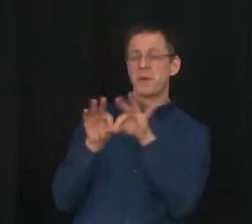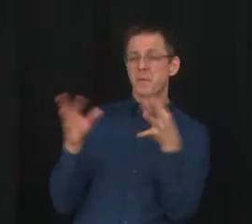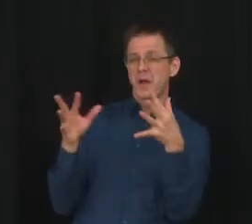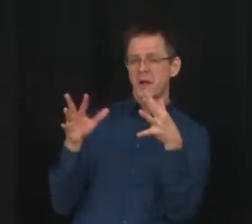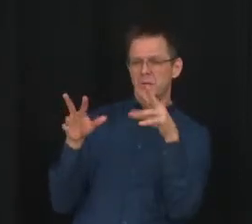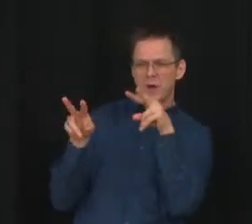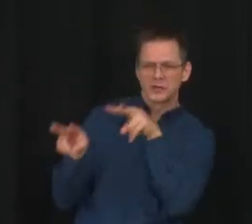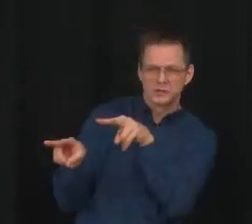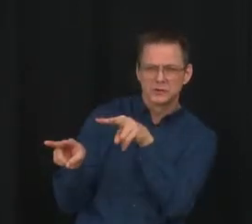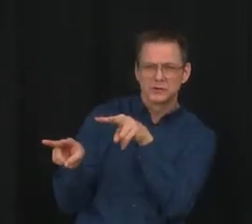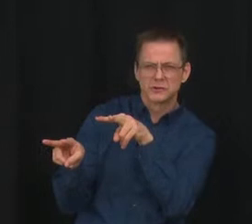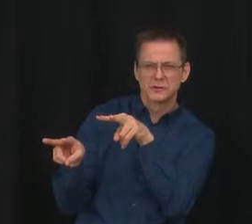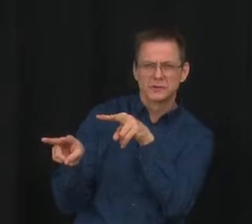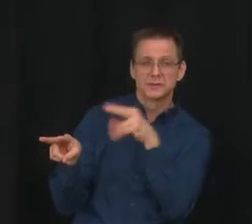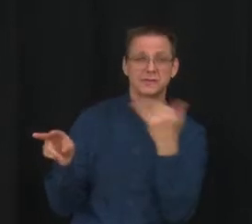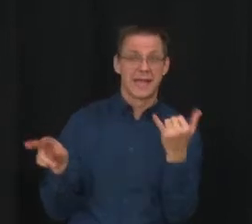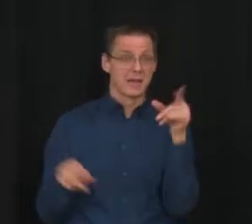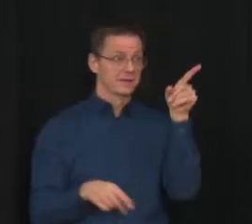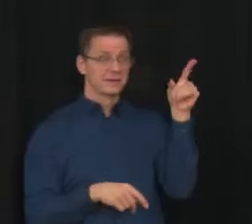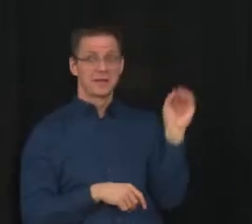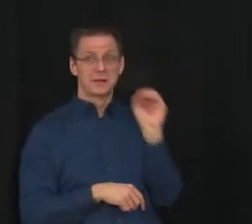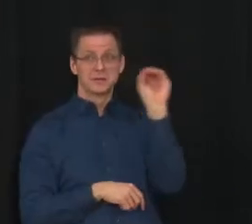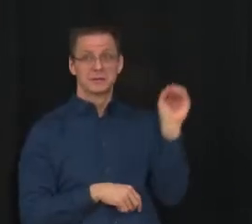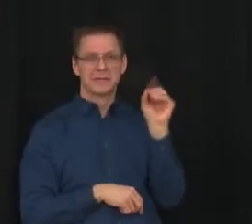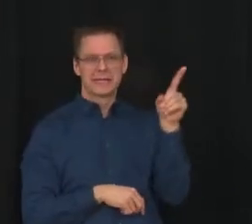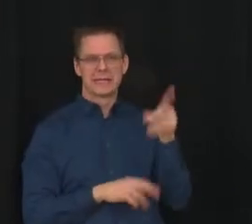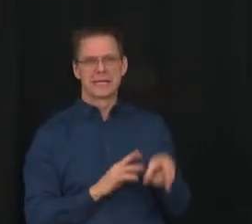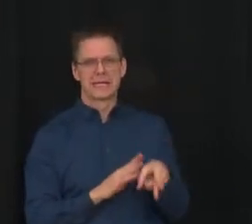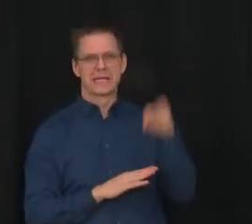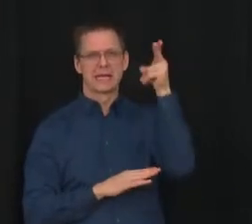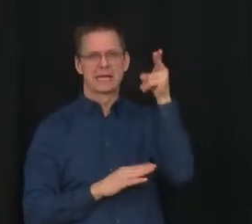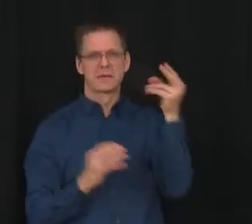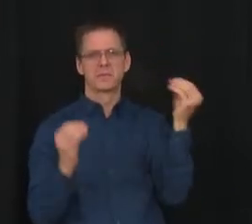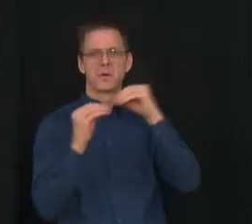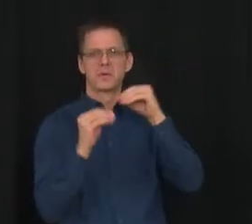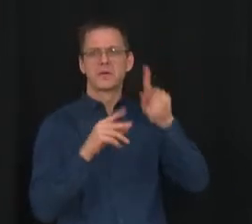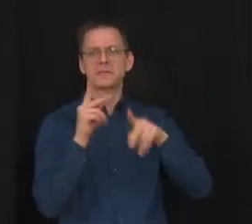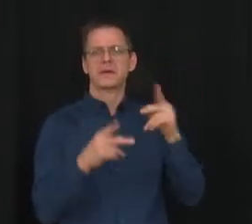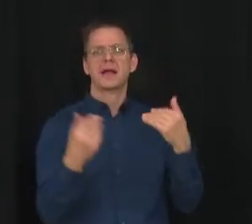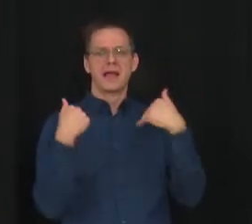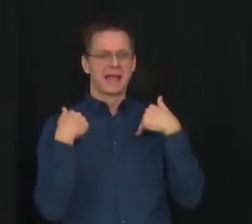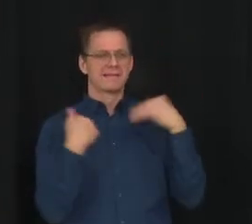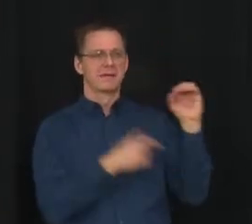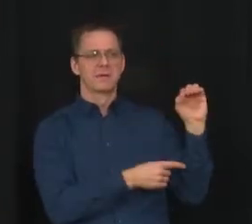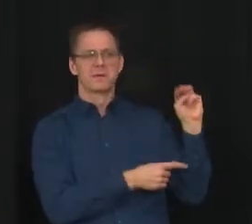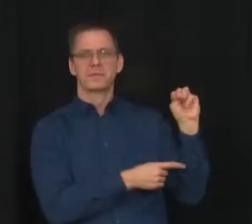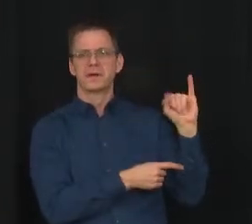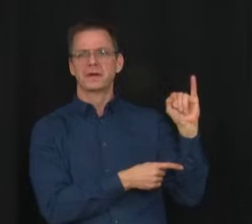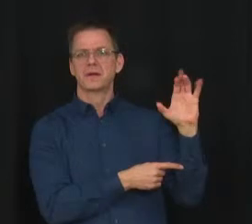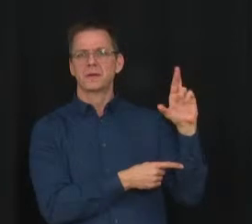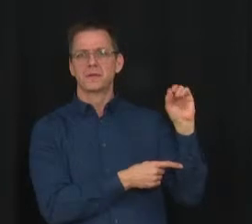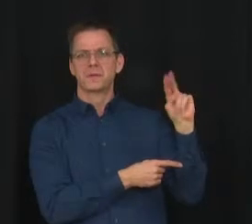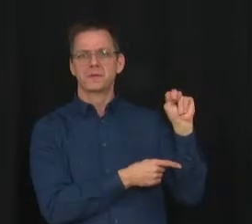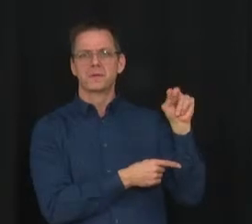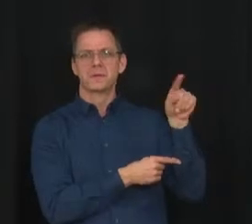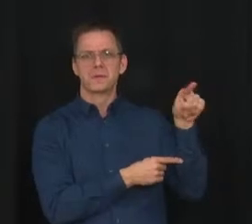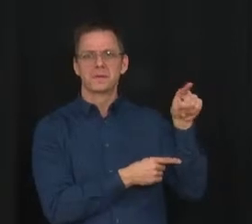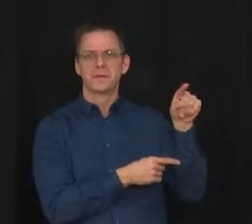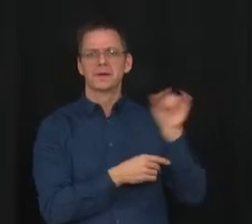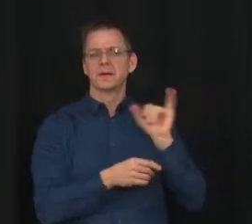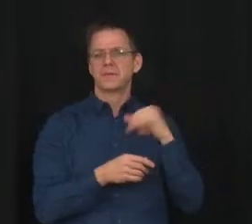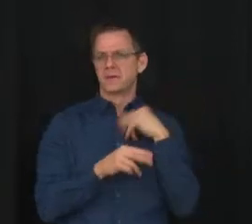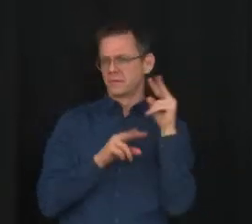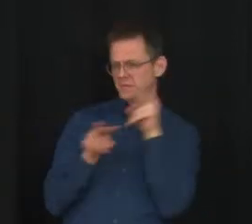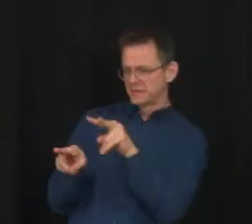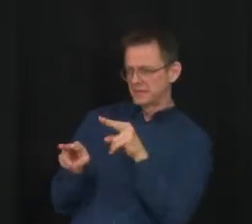curve. Again, we know that there are no zero-risk options. There never have been. And we need to consider that whole health of